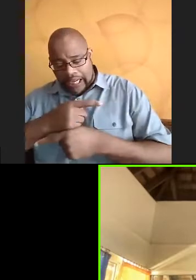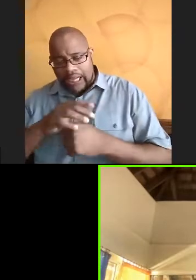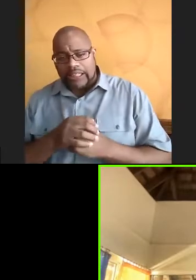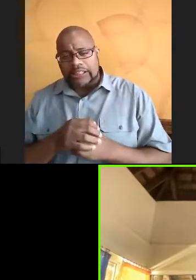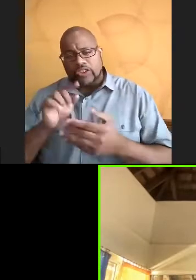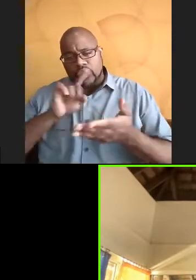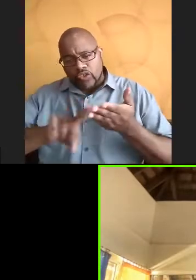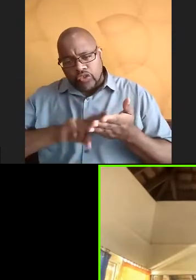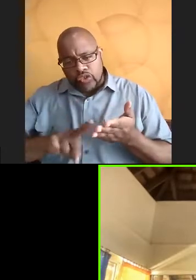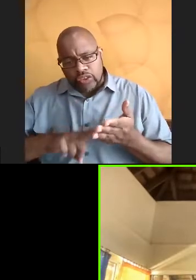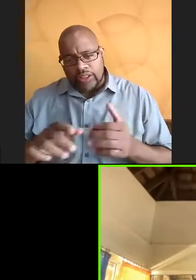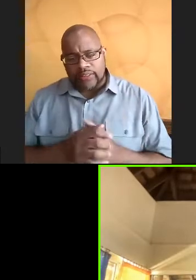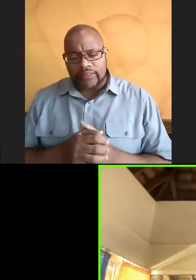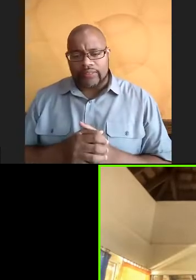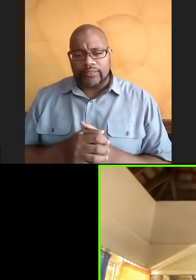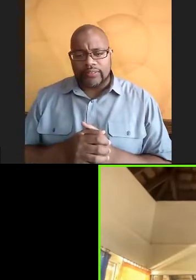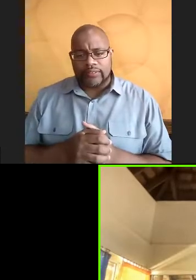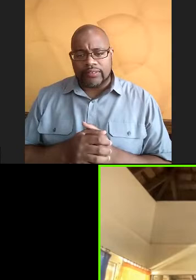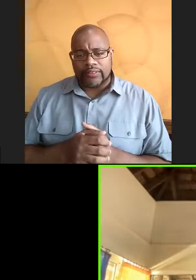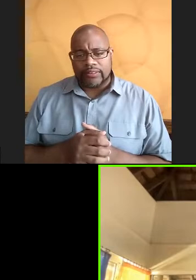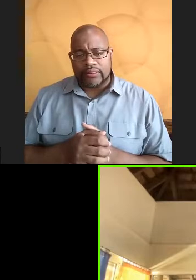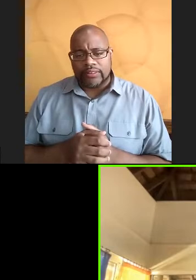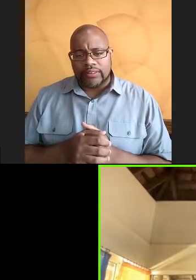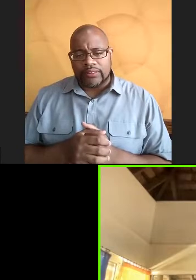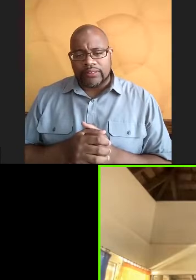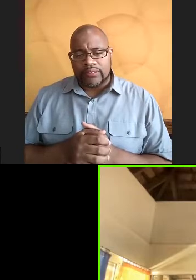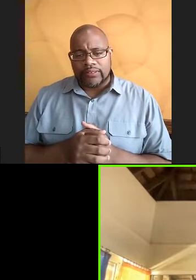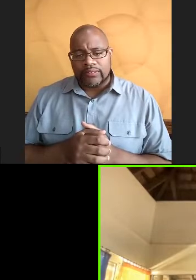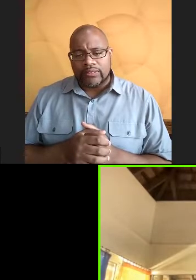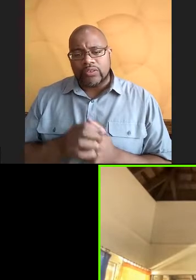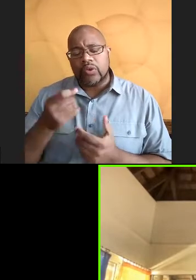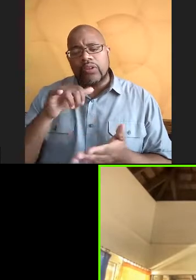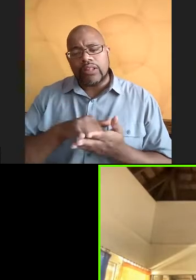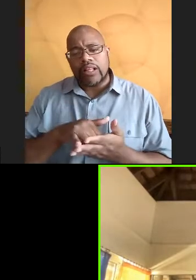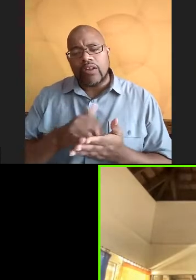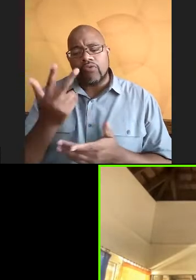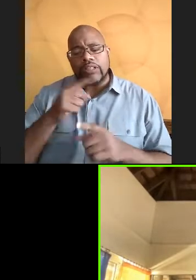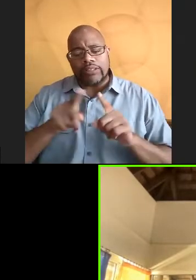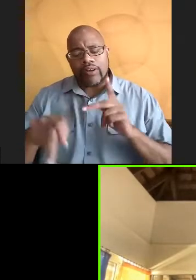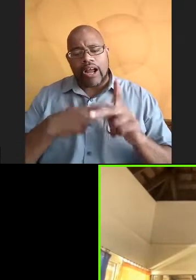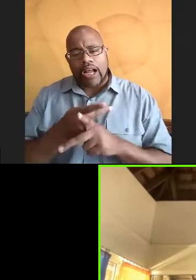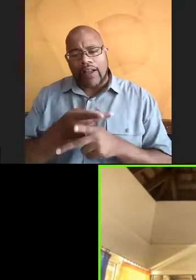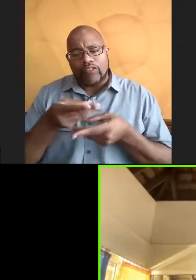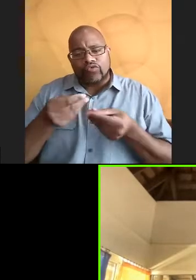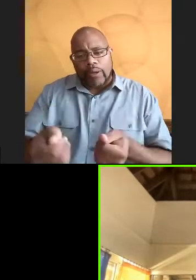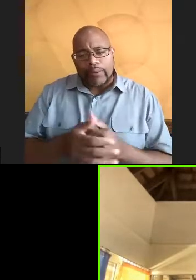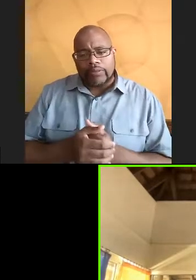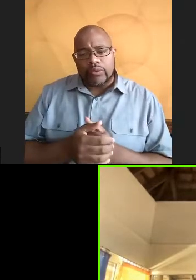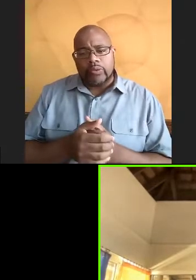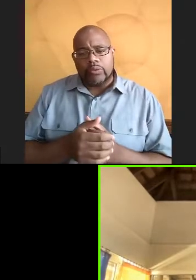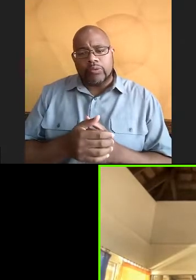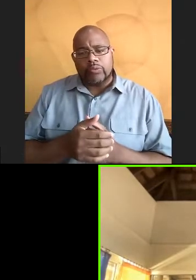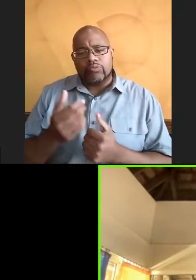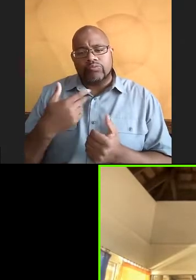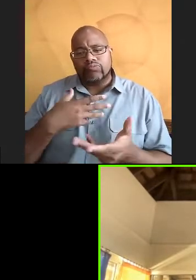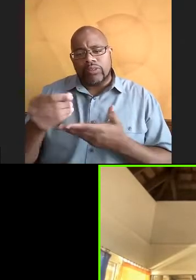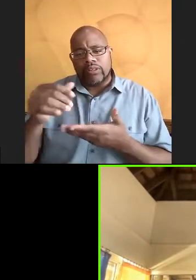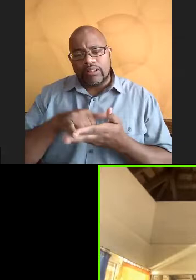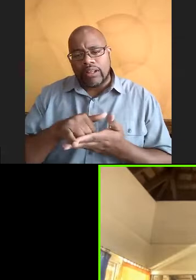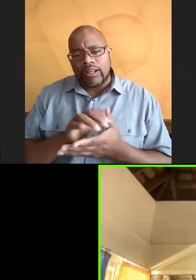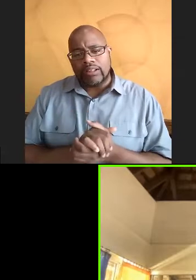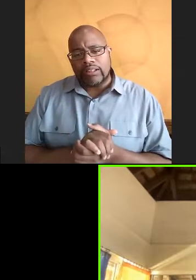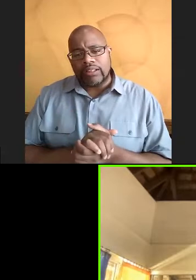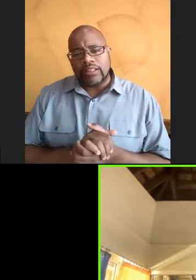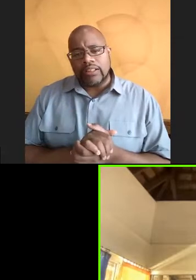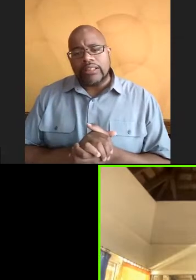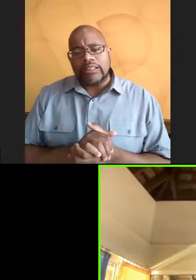that halimita to simulate herbivory. So that's three different treatments. And we're going to take it out in about seven days and